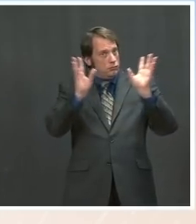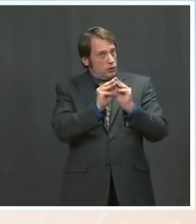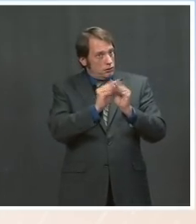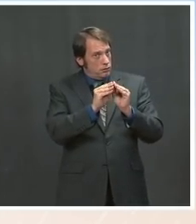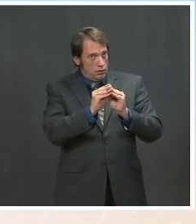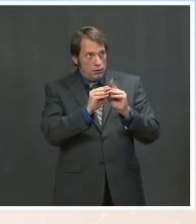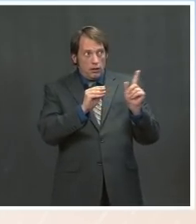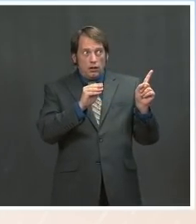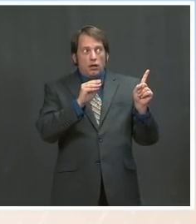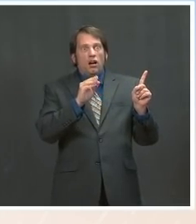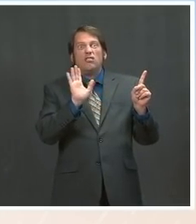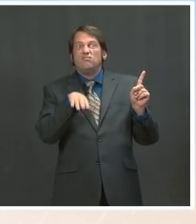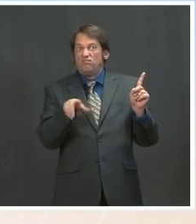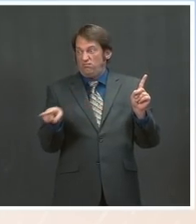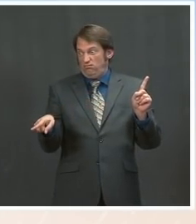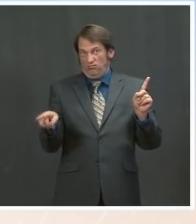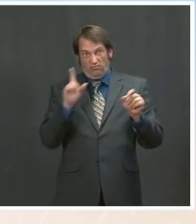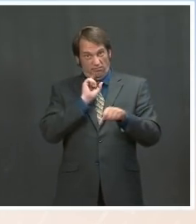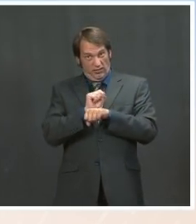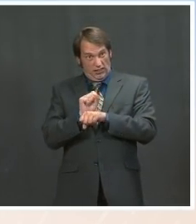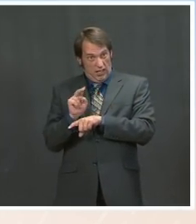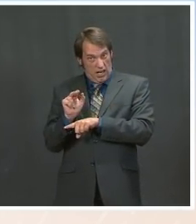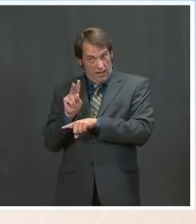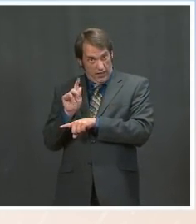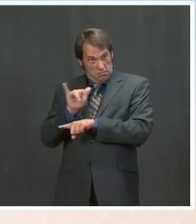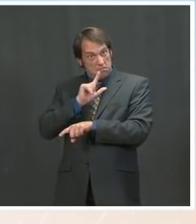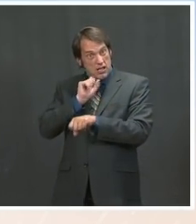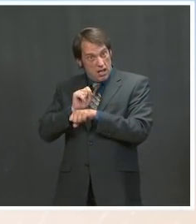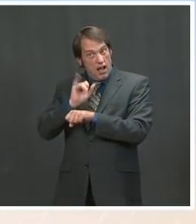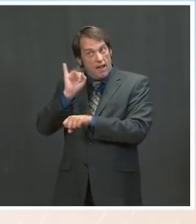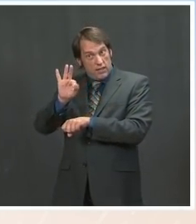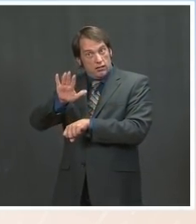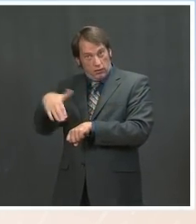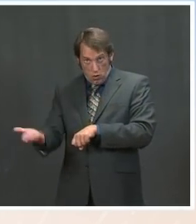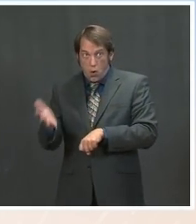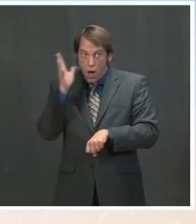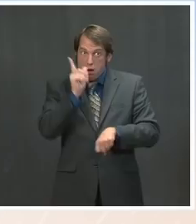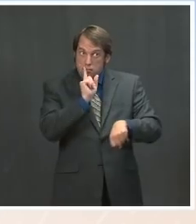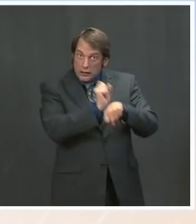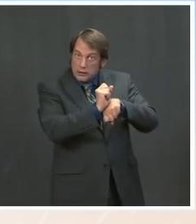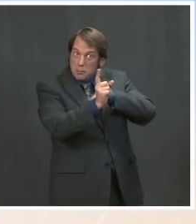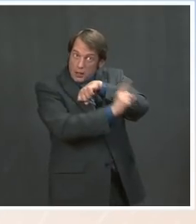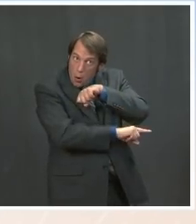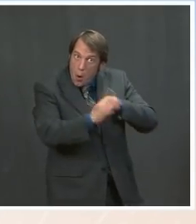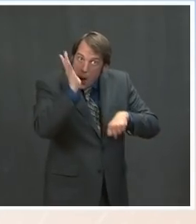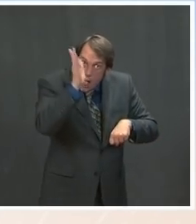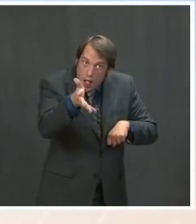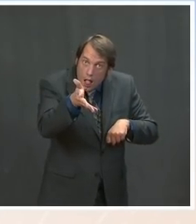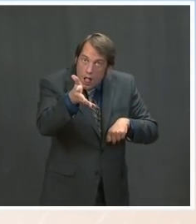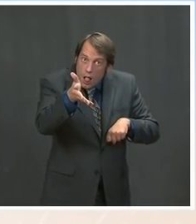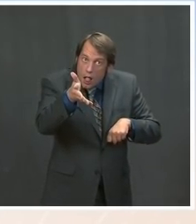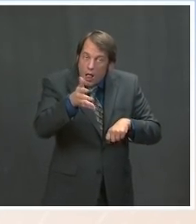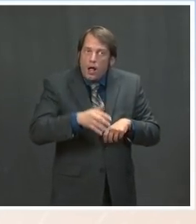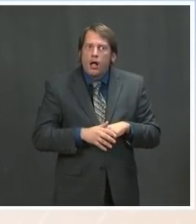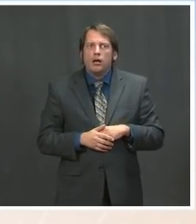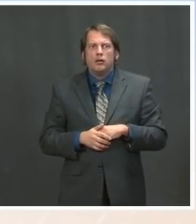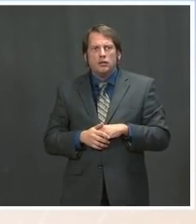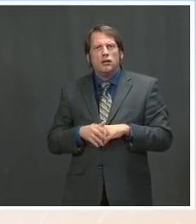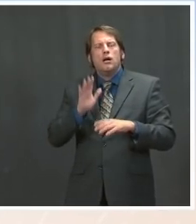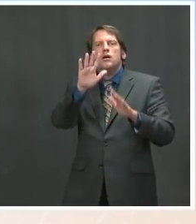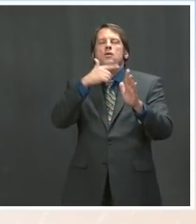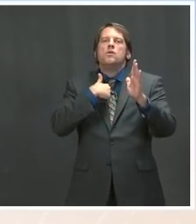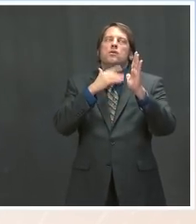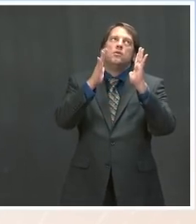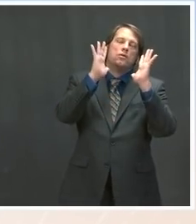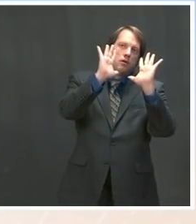the table? Ms. Well, let's certainly all hope and pray that that is not the outcome we're looking at. And again, there are a range of private conversations that